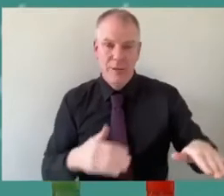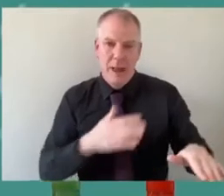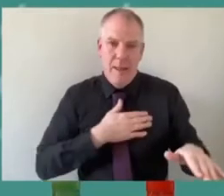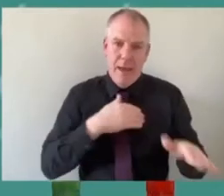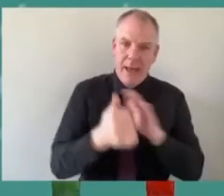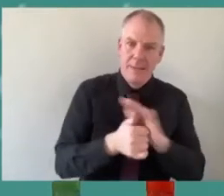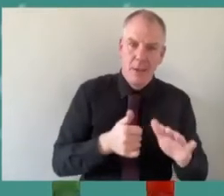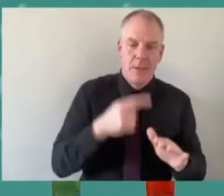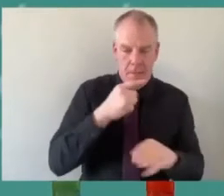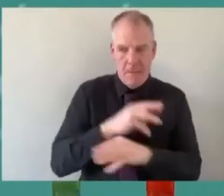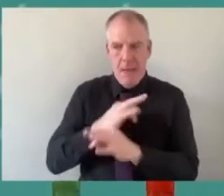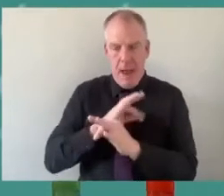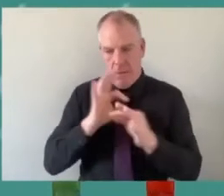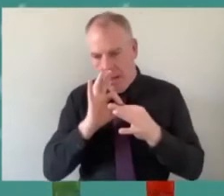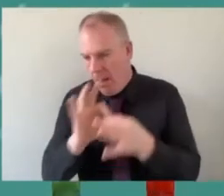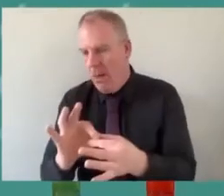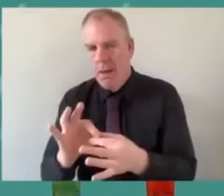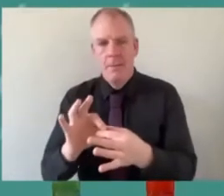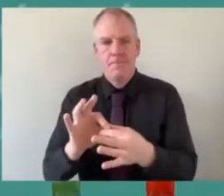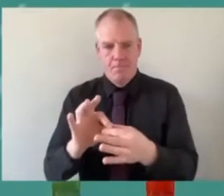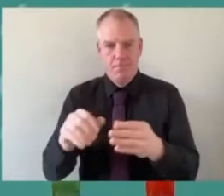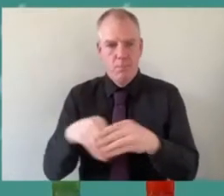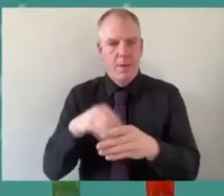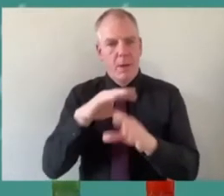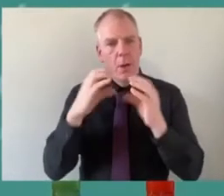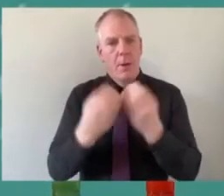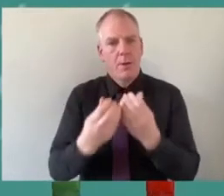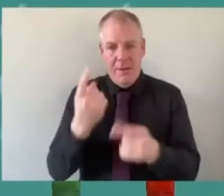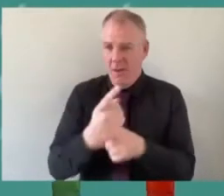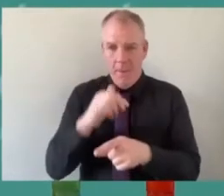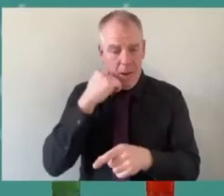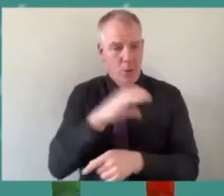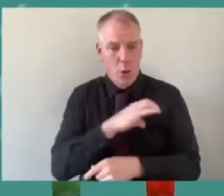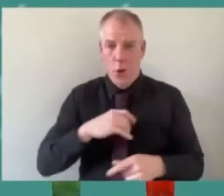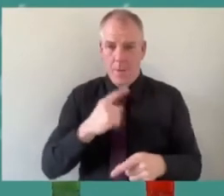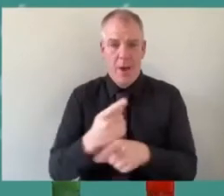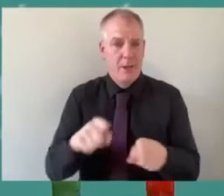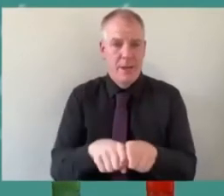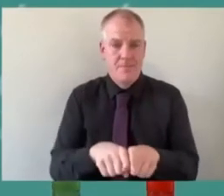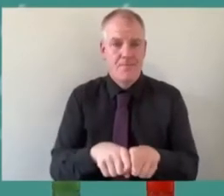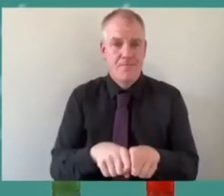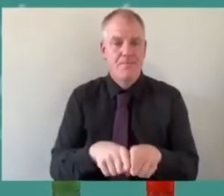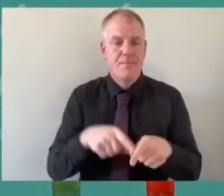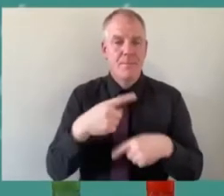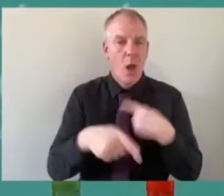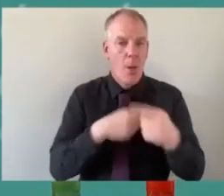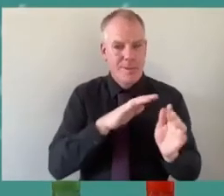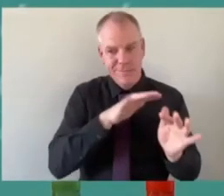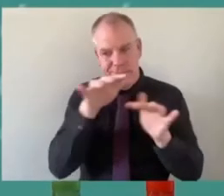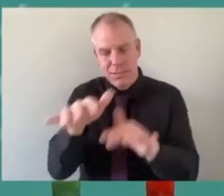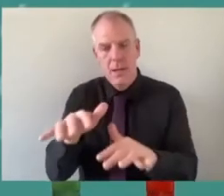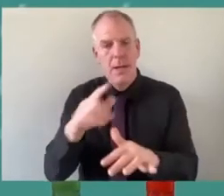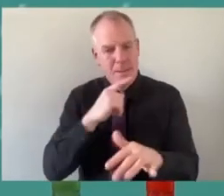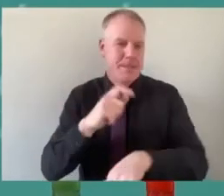embedded in their community because they're in there because their clubs embedded in their community it's only natural that that will come but it takes time so